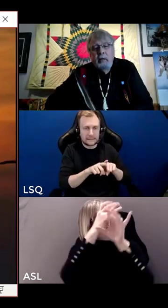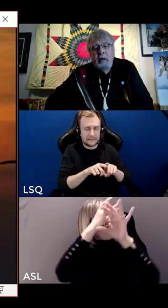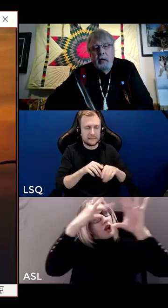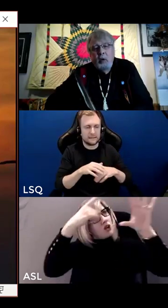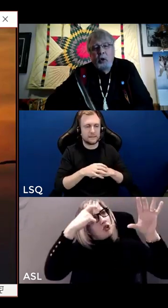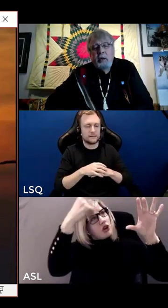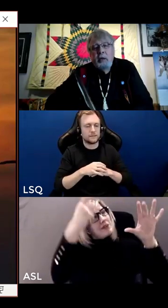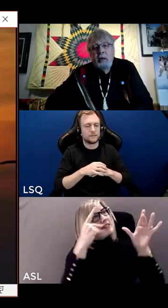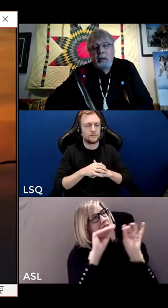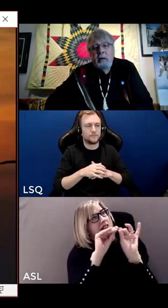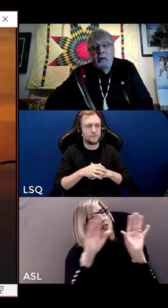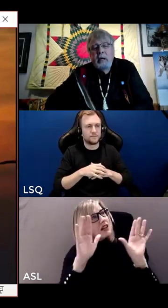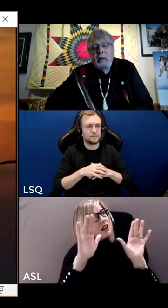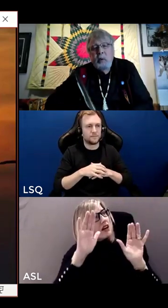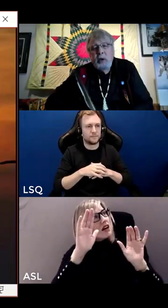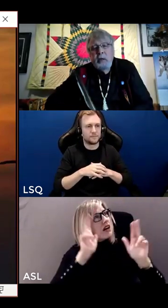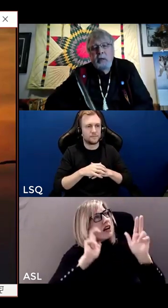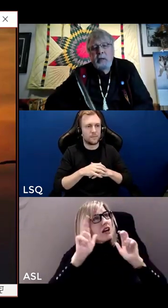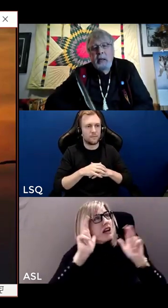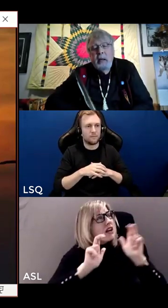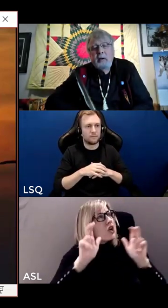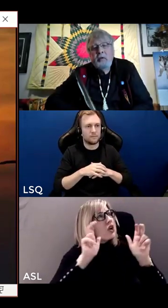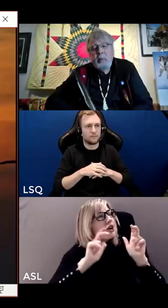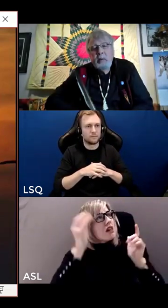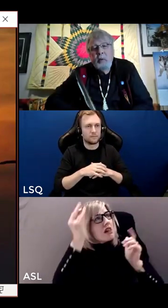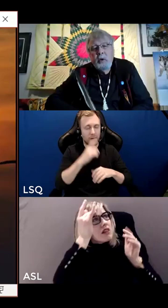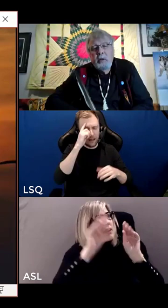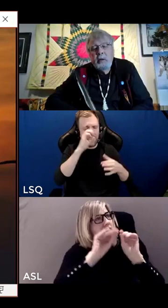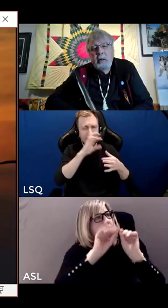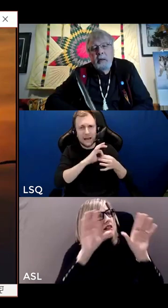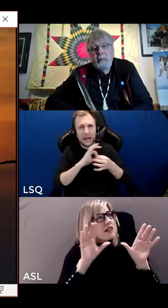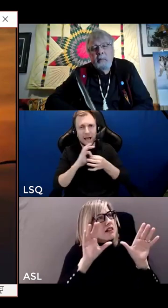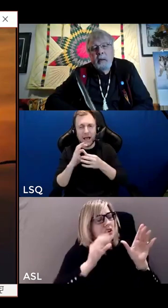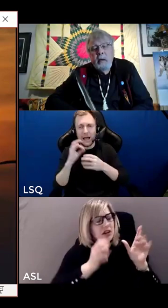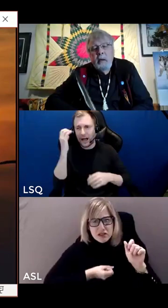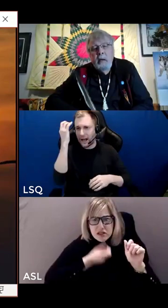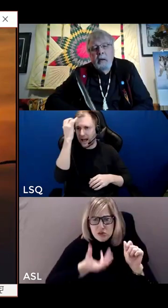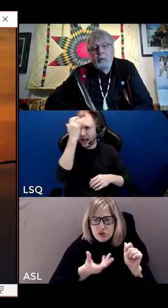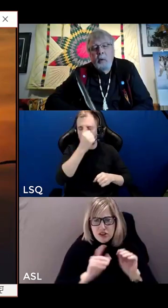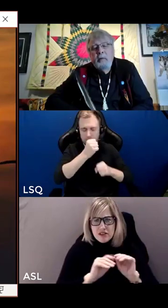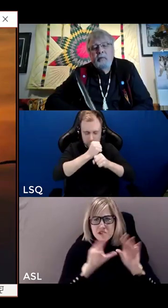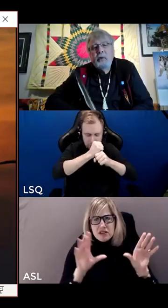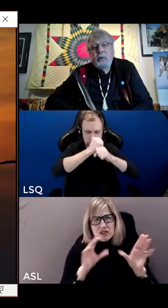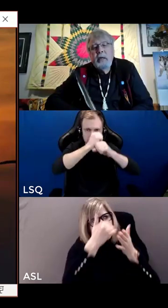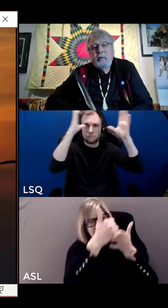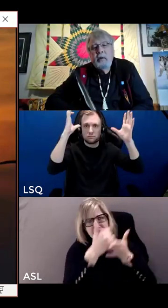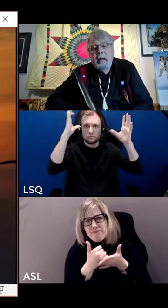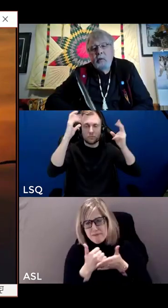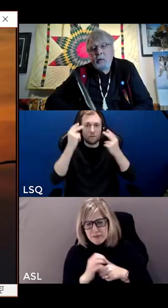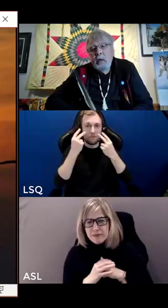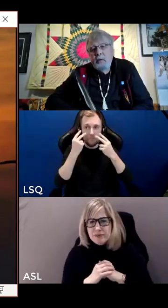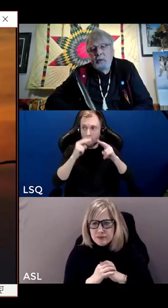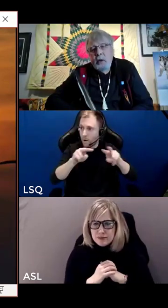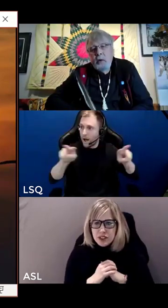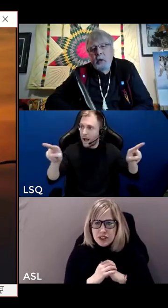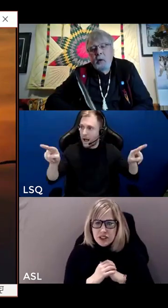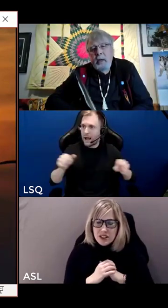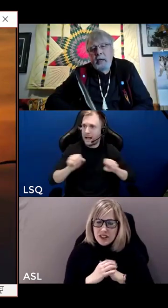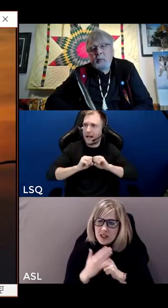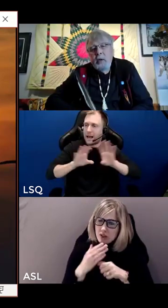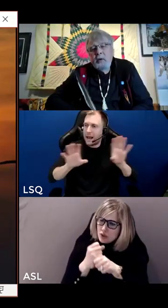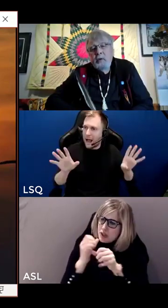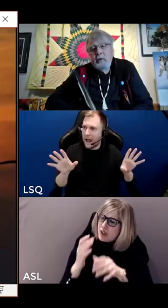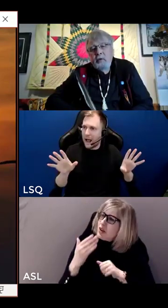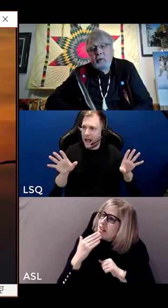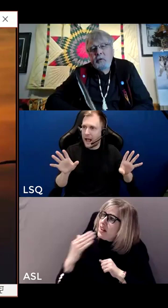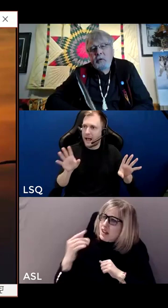to hear more clearly to think more clearly and to speak more clearly. We're grateful and we give thanks creator for our